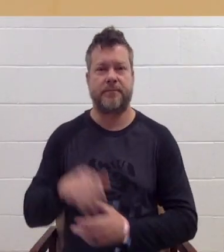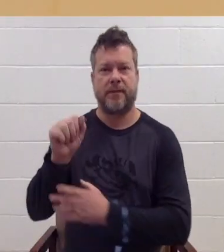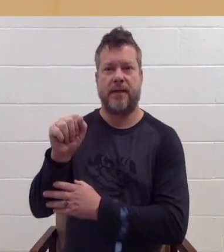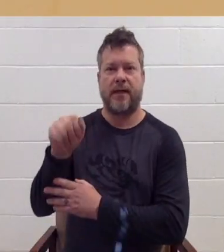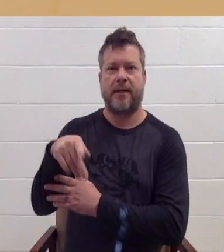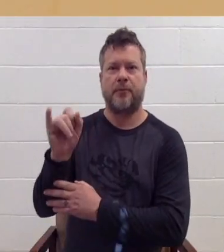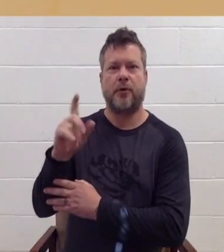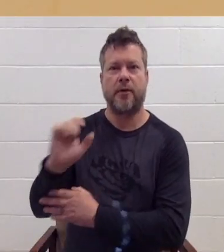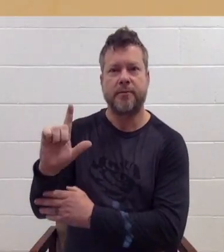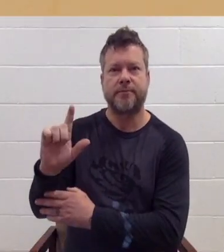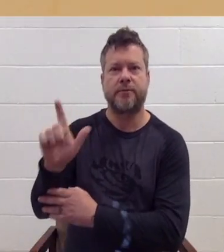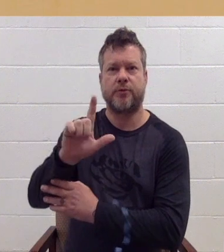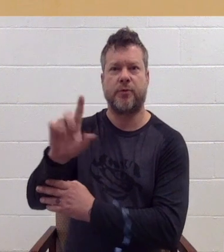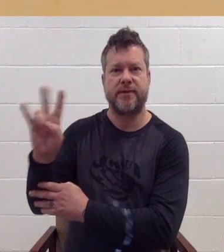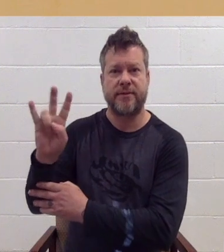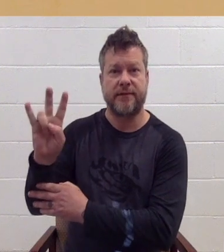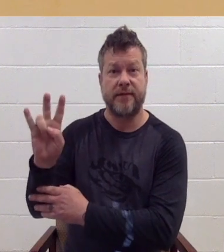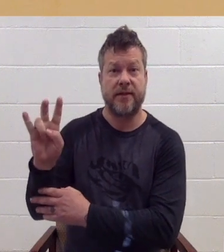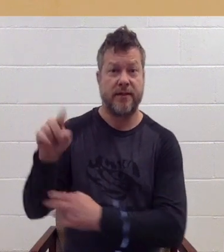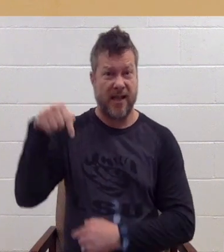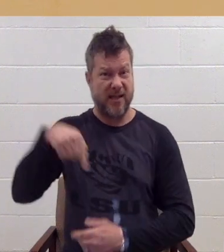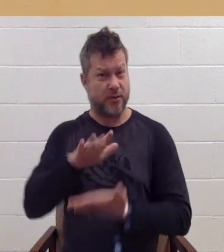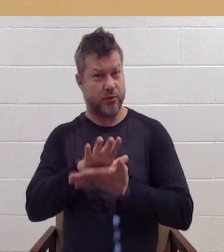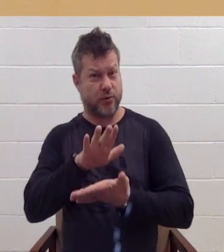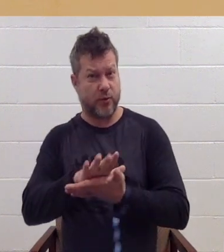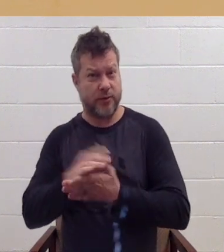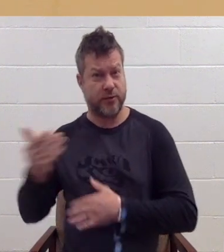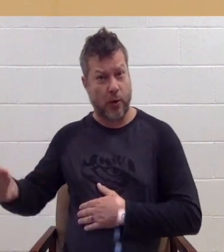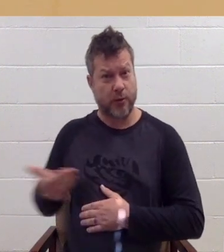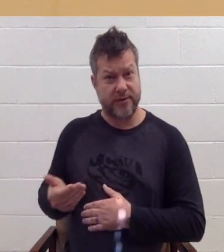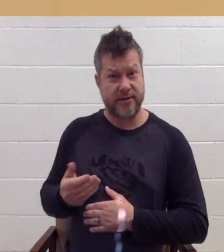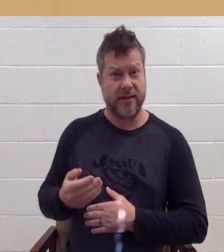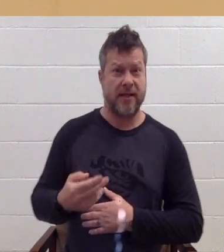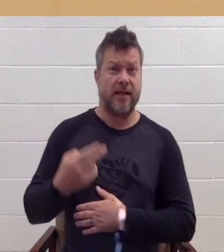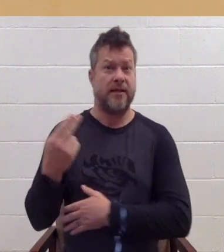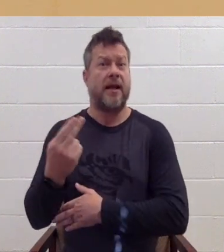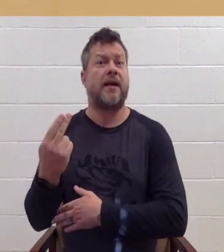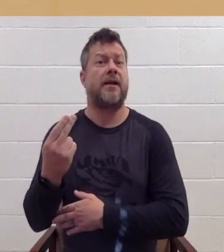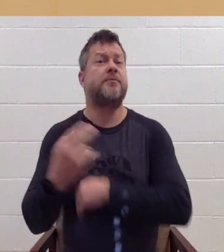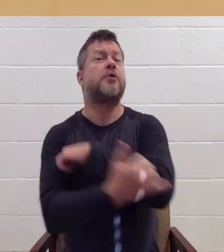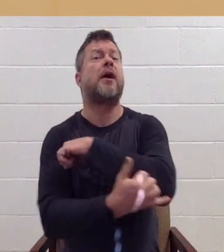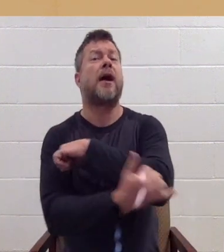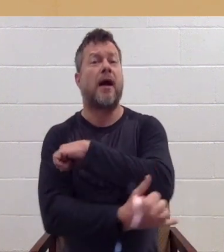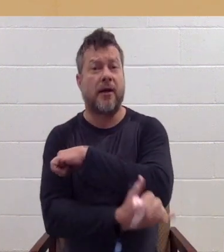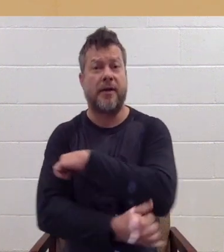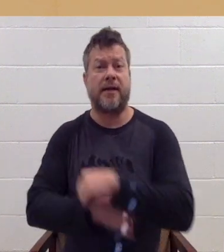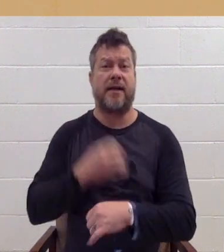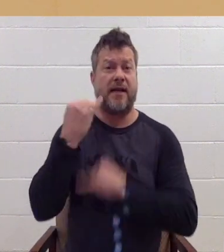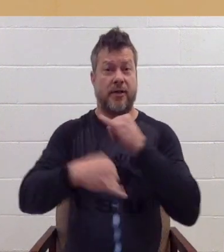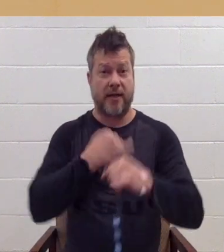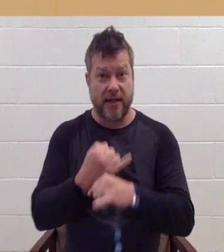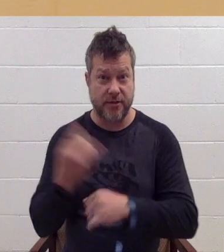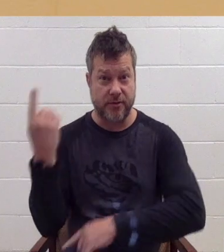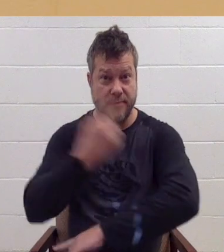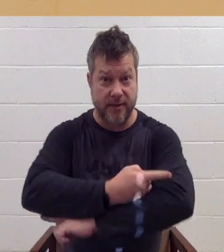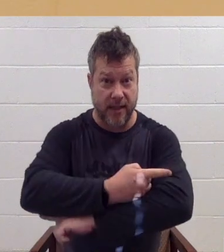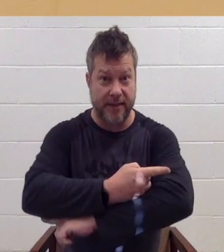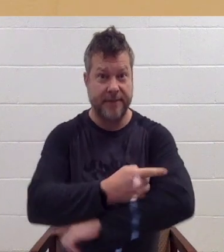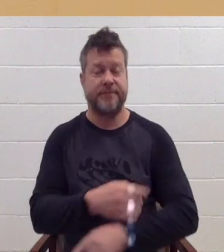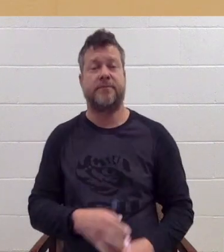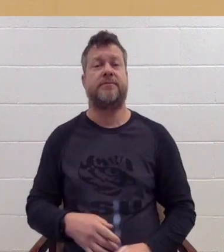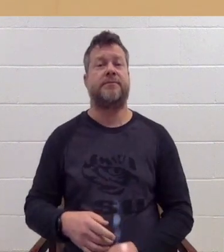On April 27th, WVSDB is hosting the Hampshire County International Day. It will be hosted in the Brandon Building.